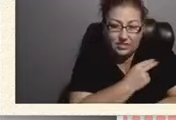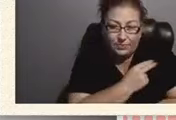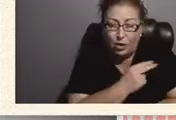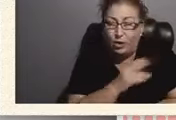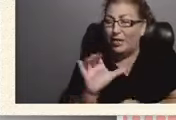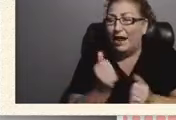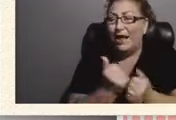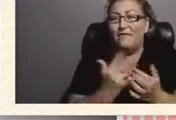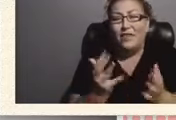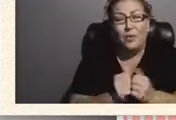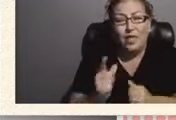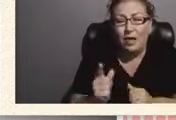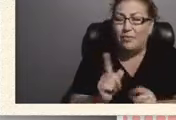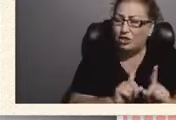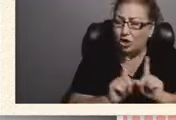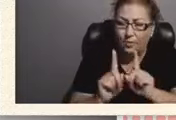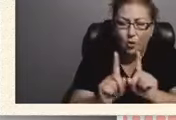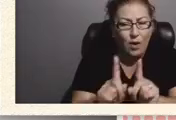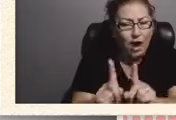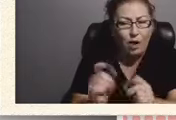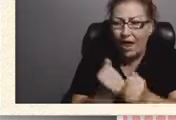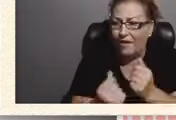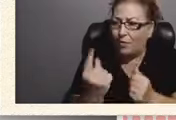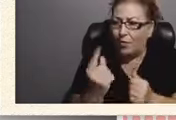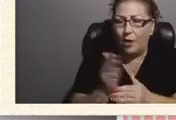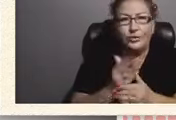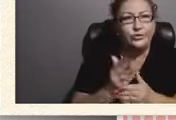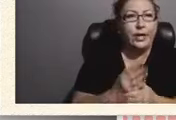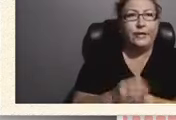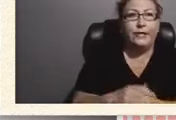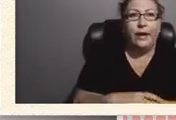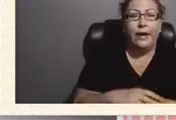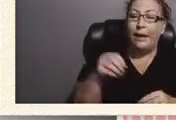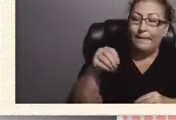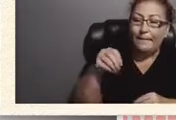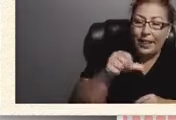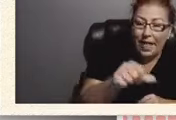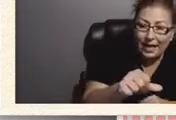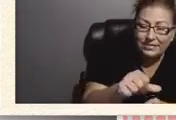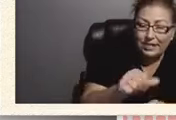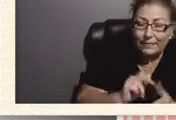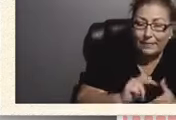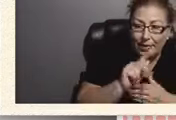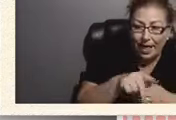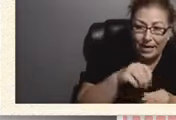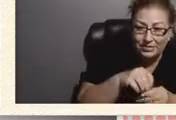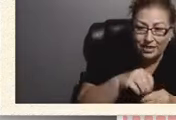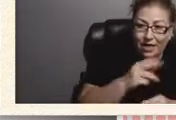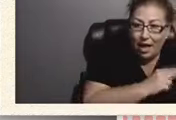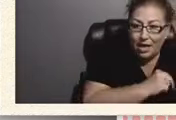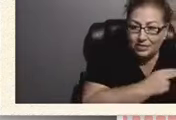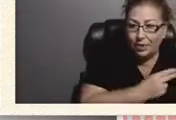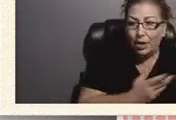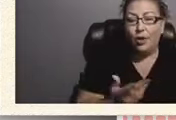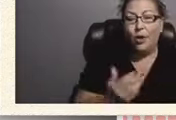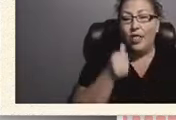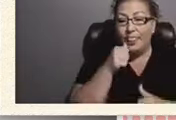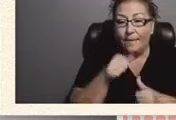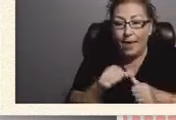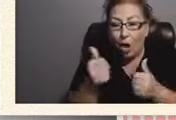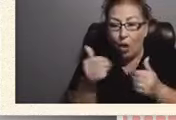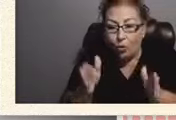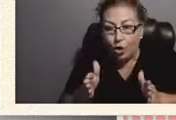they took them around everywhere between planting plants in the hospital the mail room to